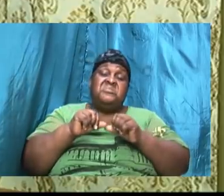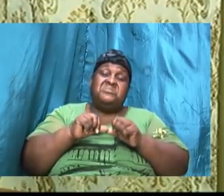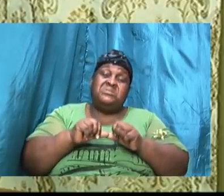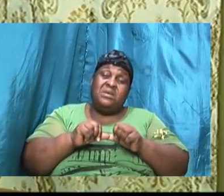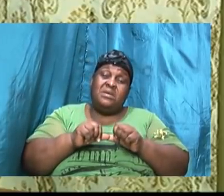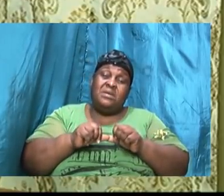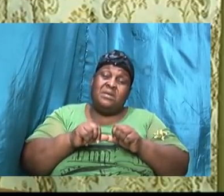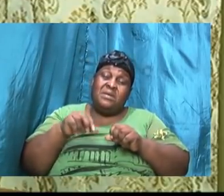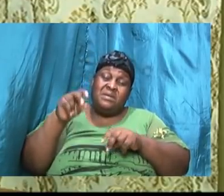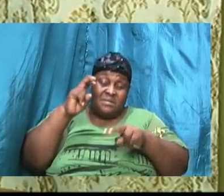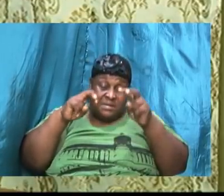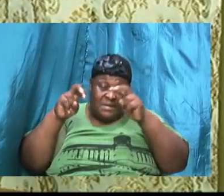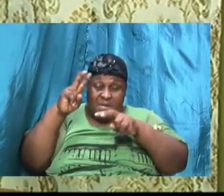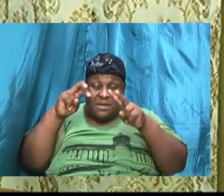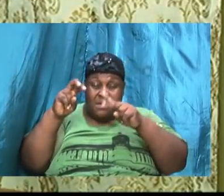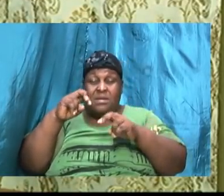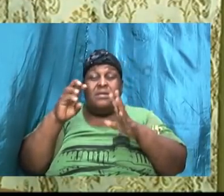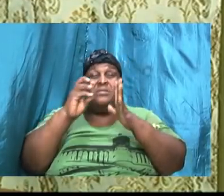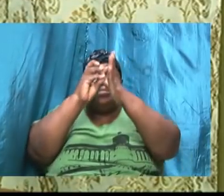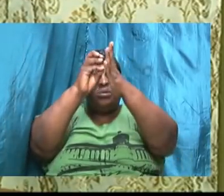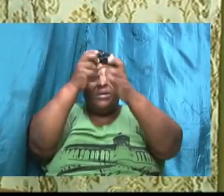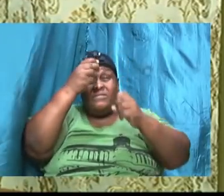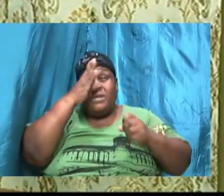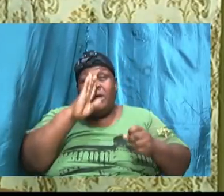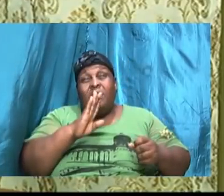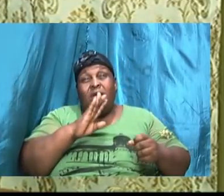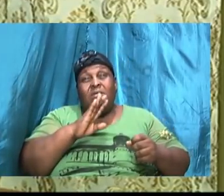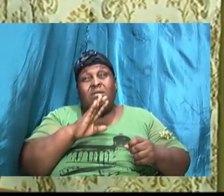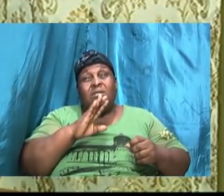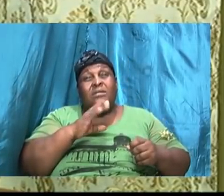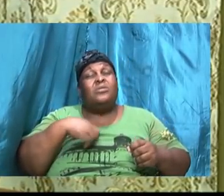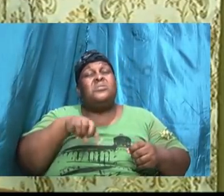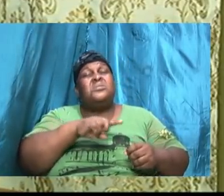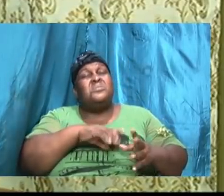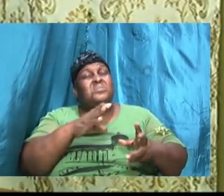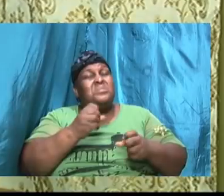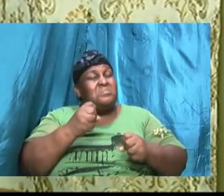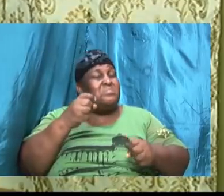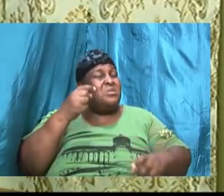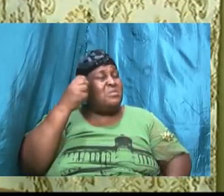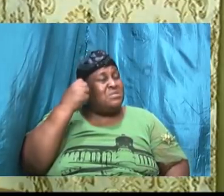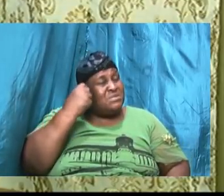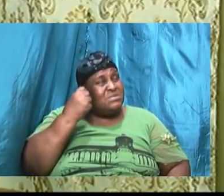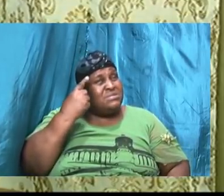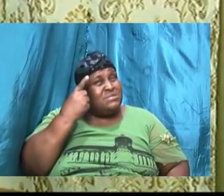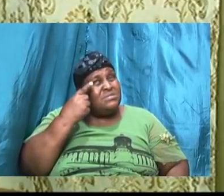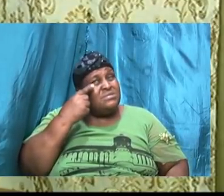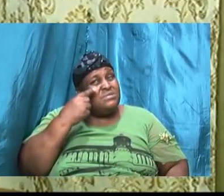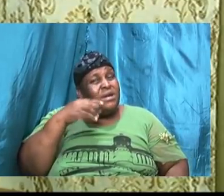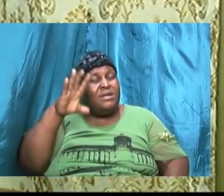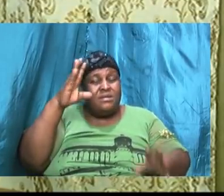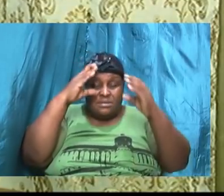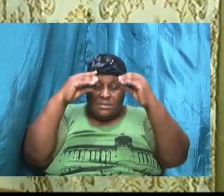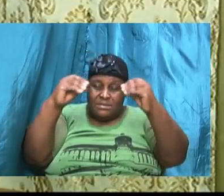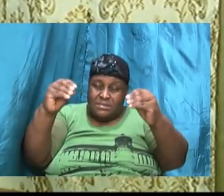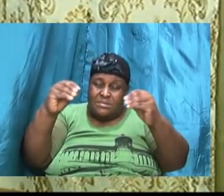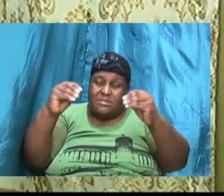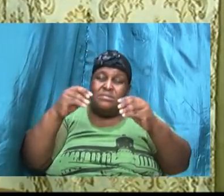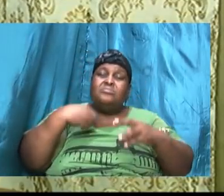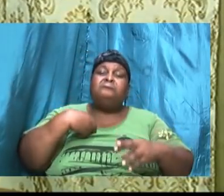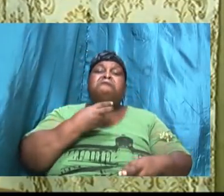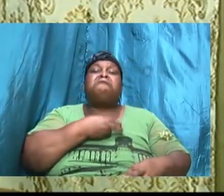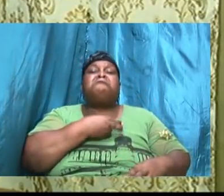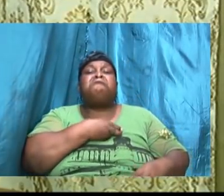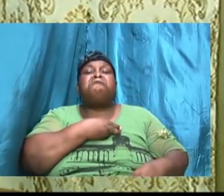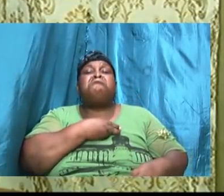seeking the will of God we get an understanding and it teaches us that we